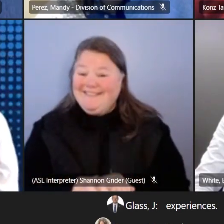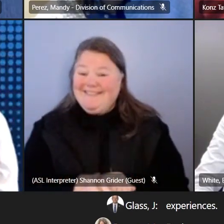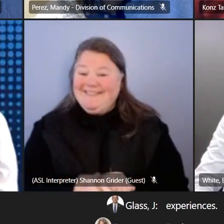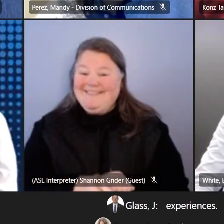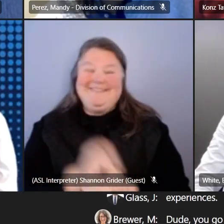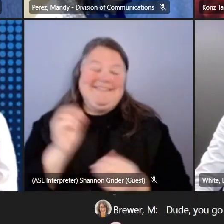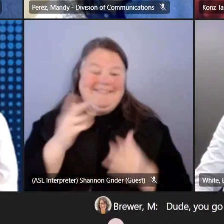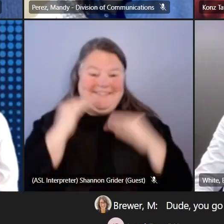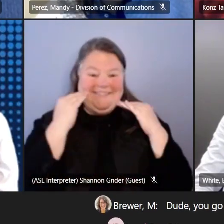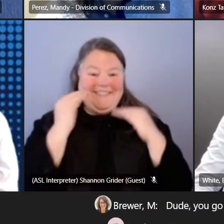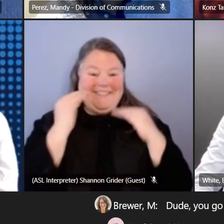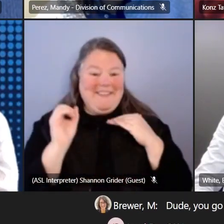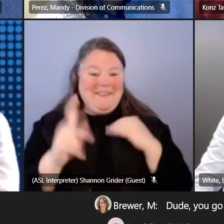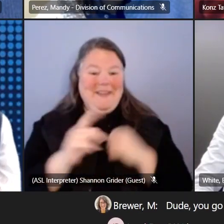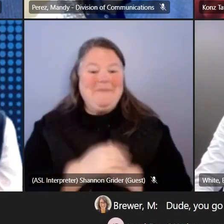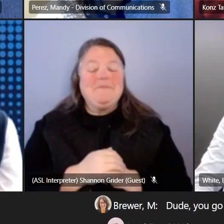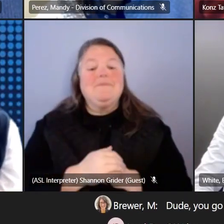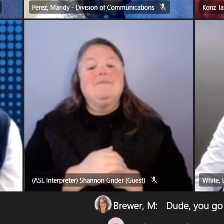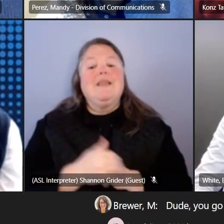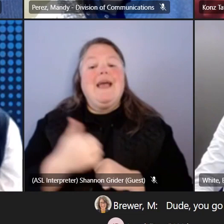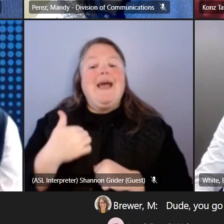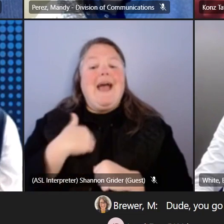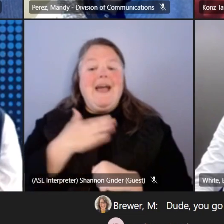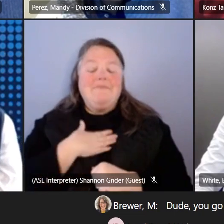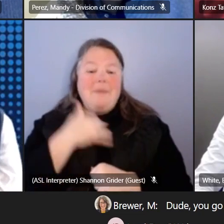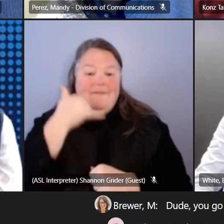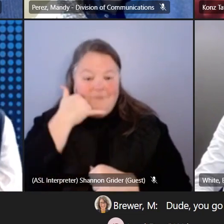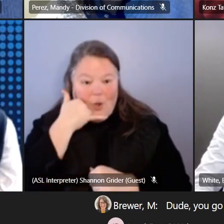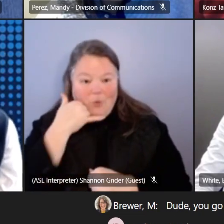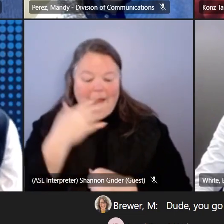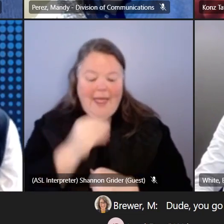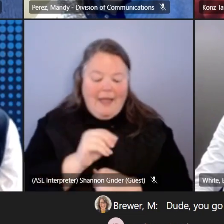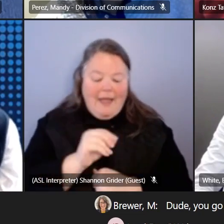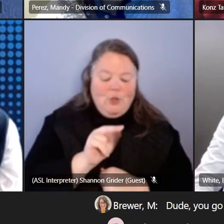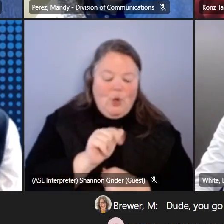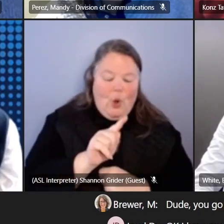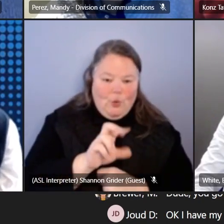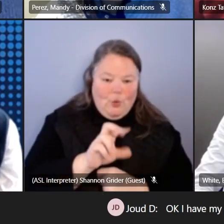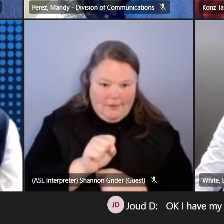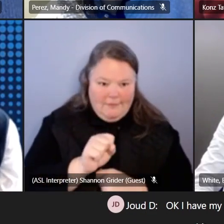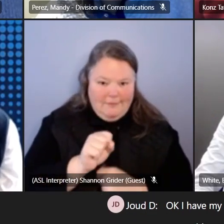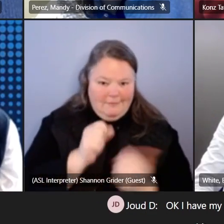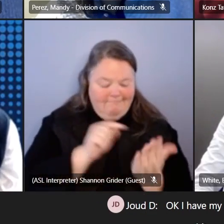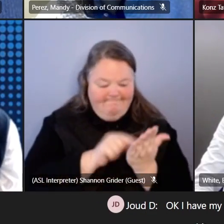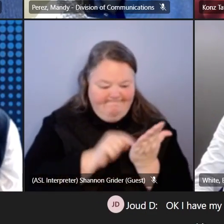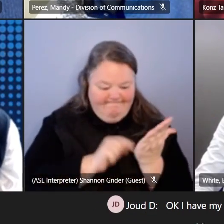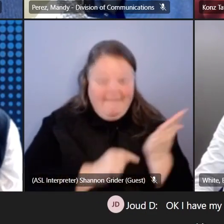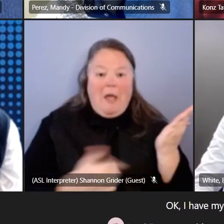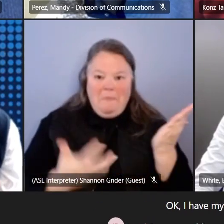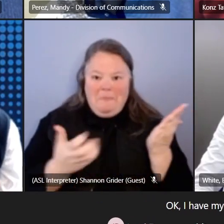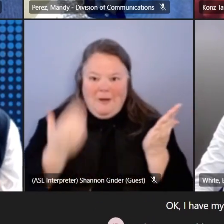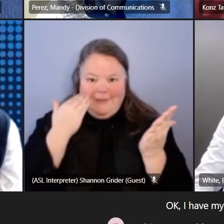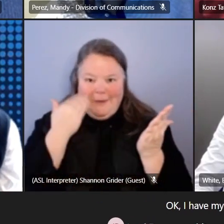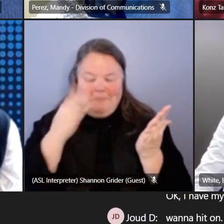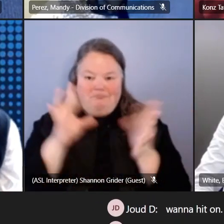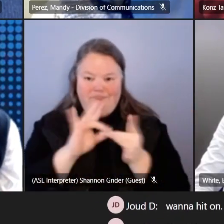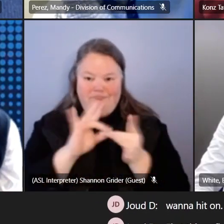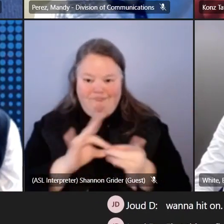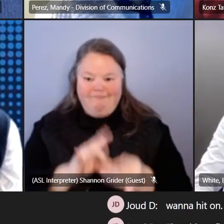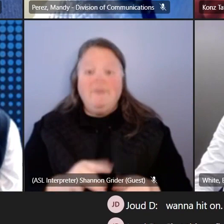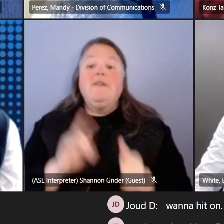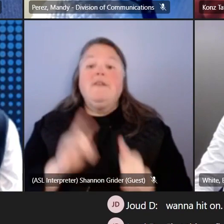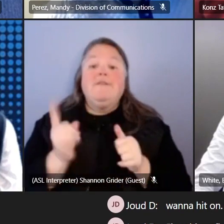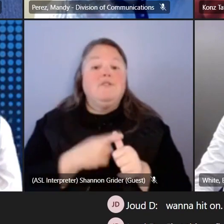Okay. I have my phone and like notes to just like things I want to hit on. First things first.